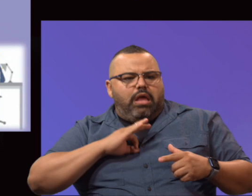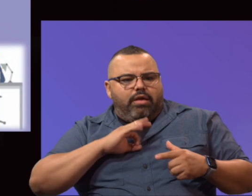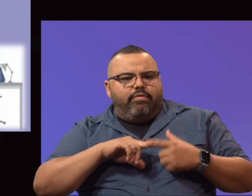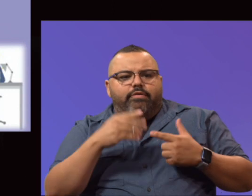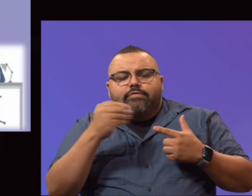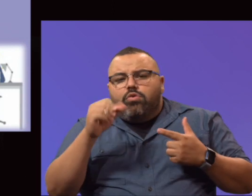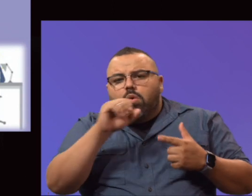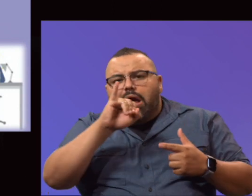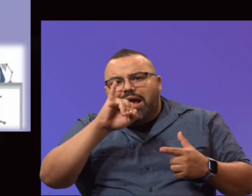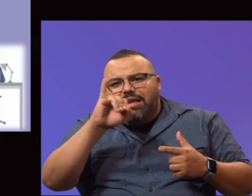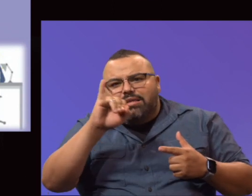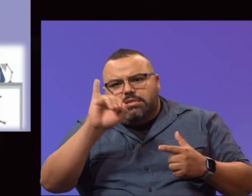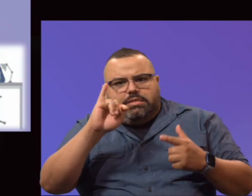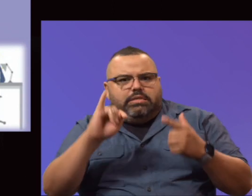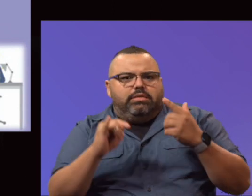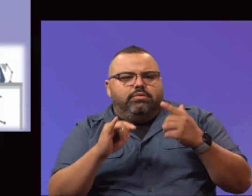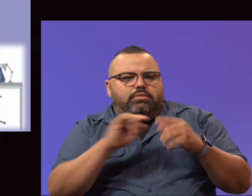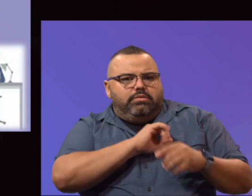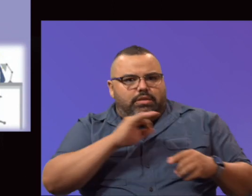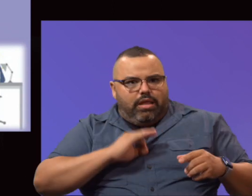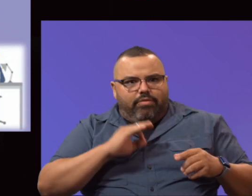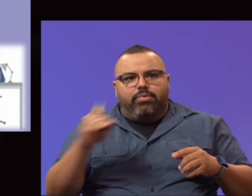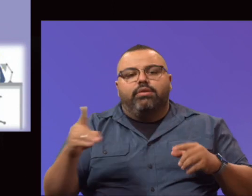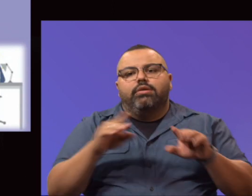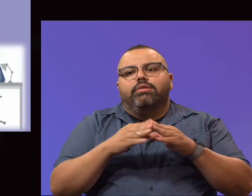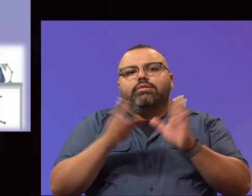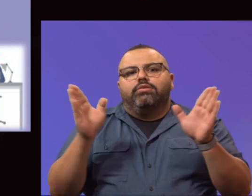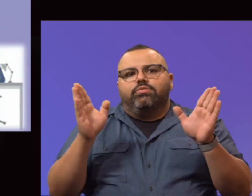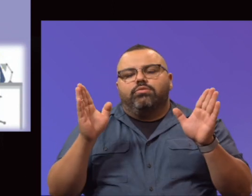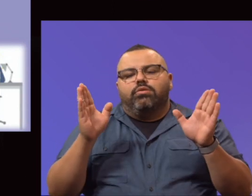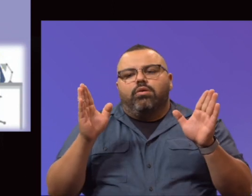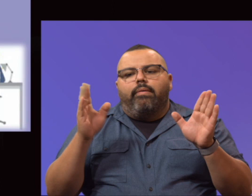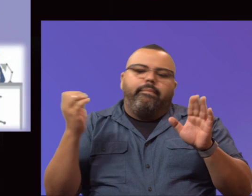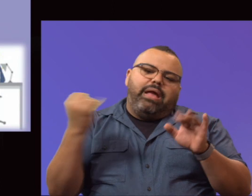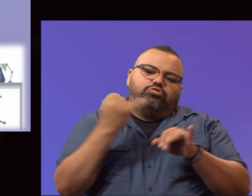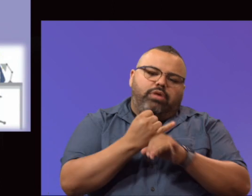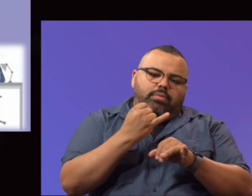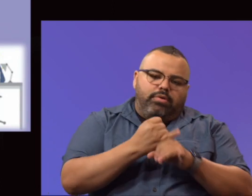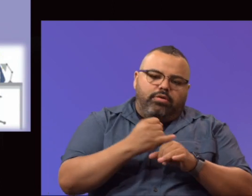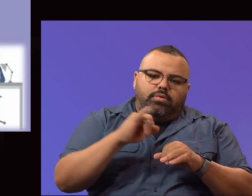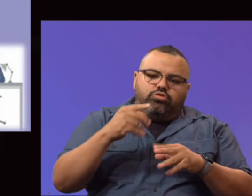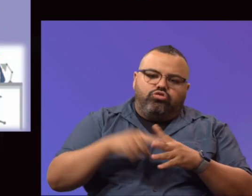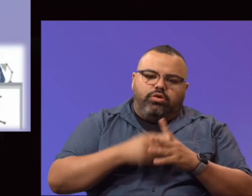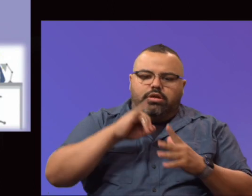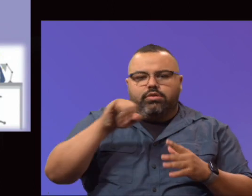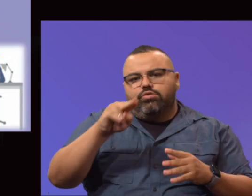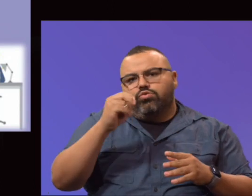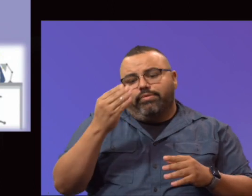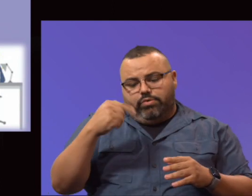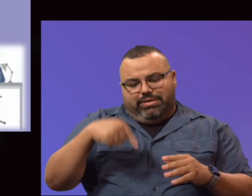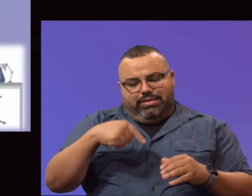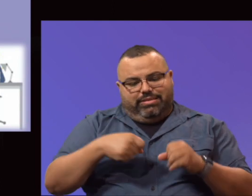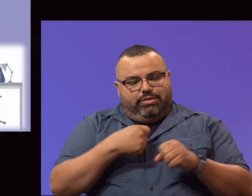IT staff who have been here throughout. District-wide departments returned to campus beginning on June the 14th of